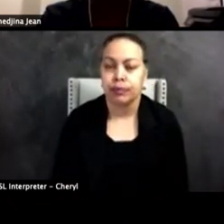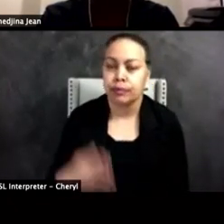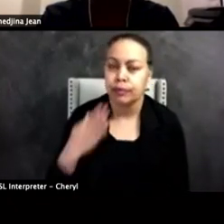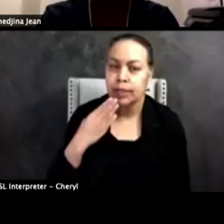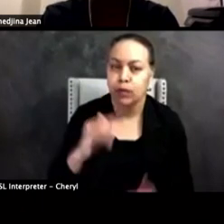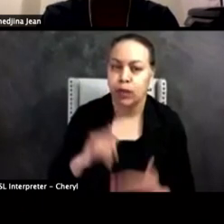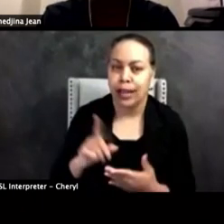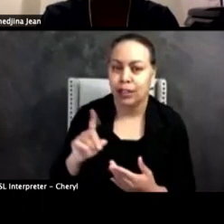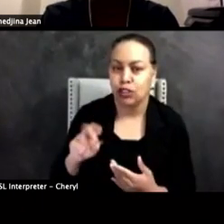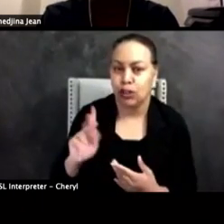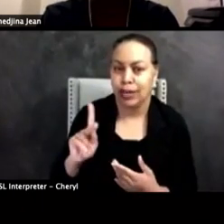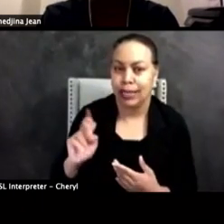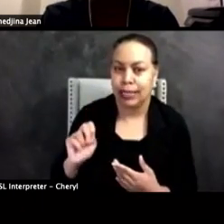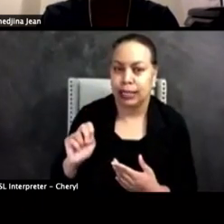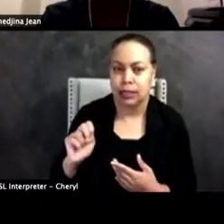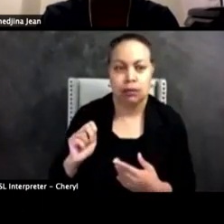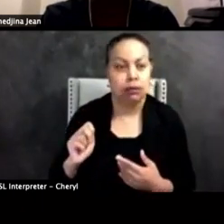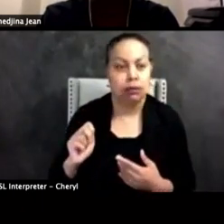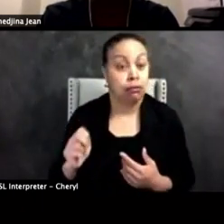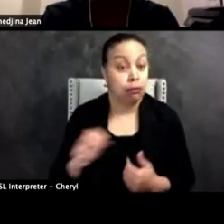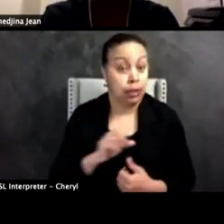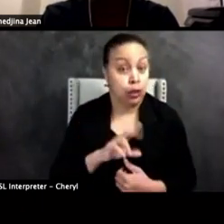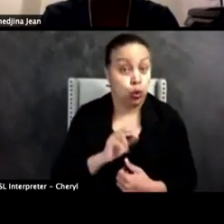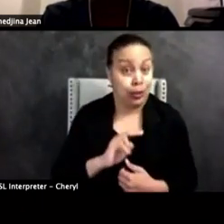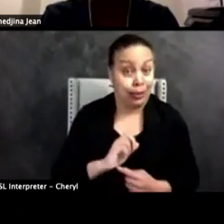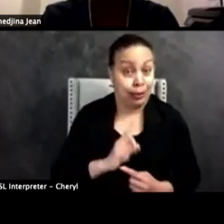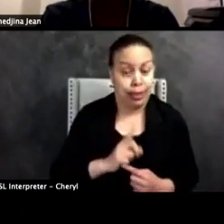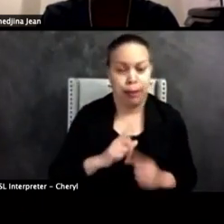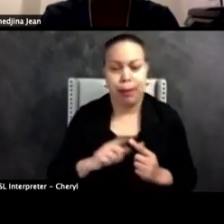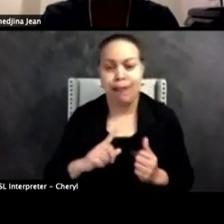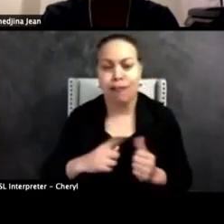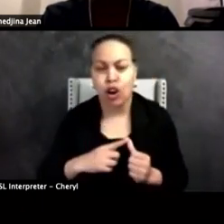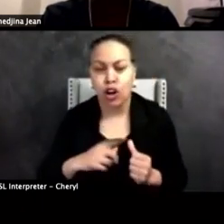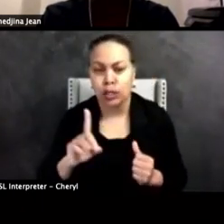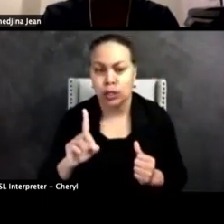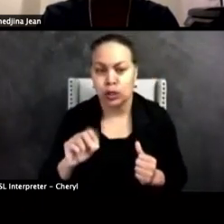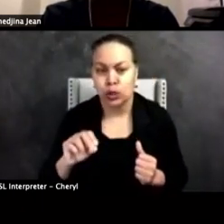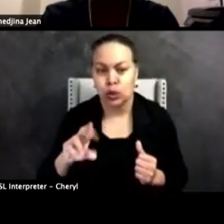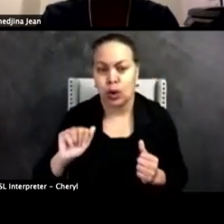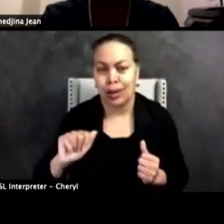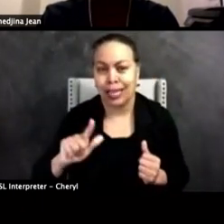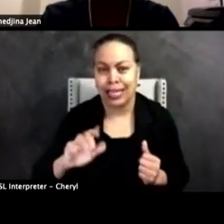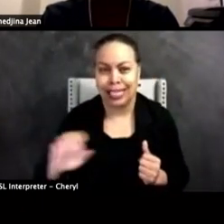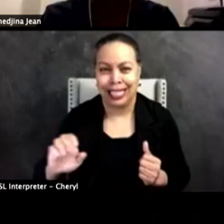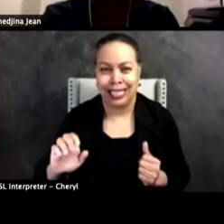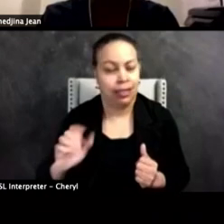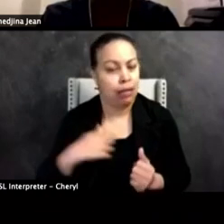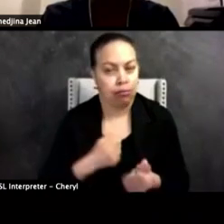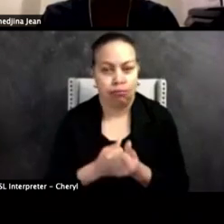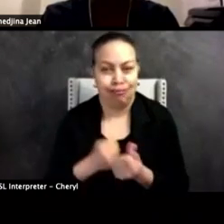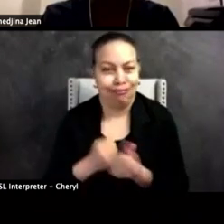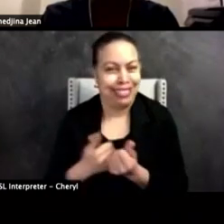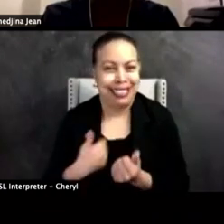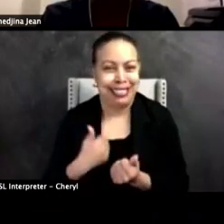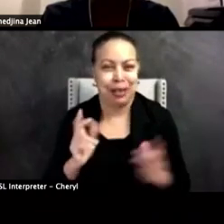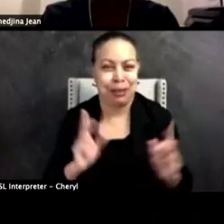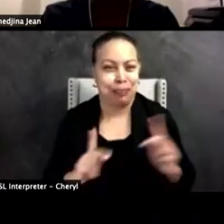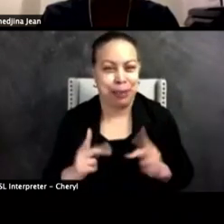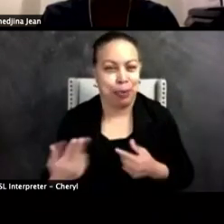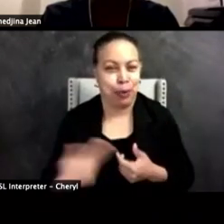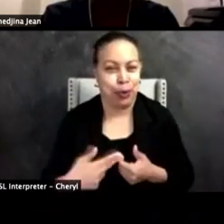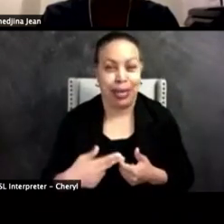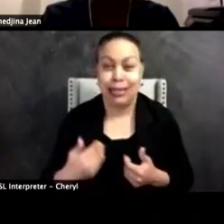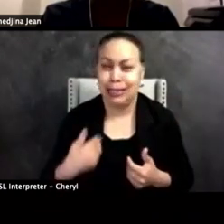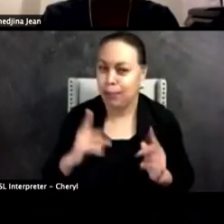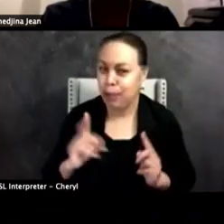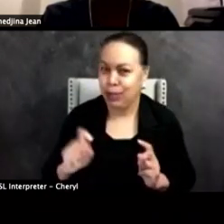Before I go back to Susan, I want to just recognize Dora Lee. You know, I'm a huge proponent of young people and that young people need